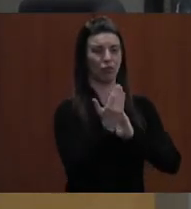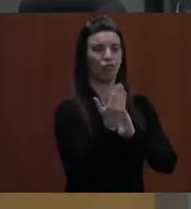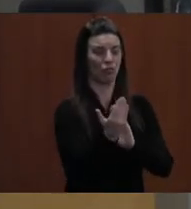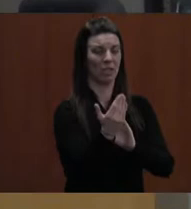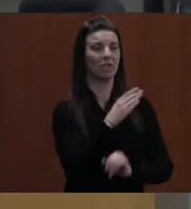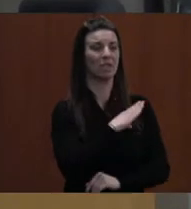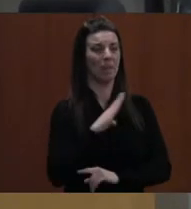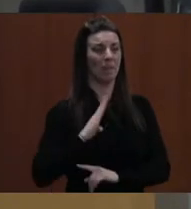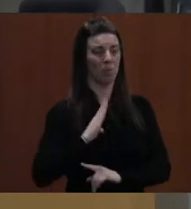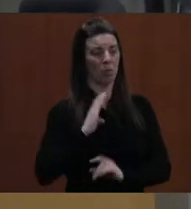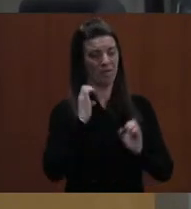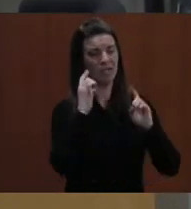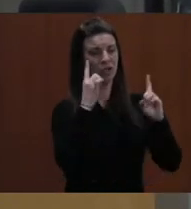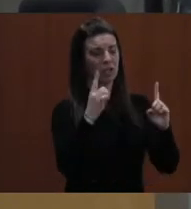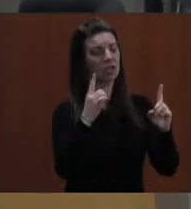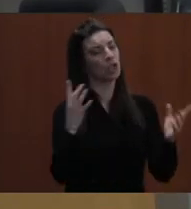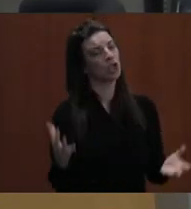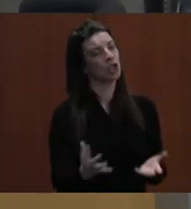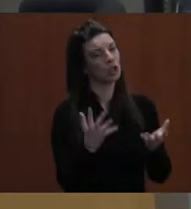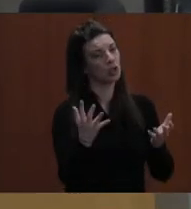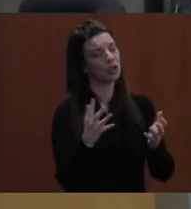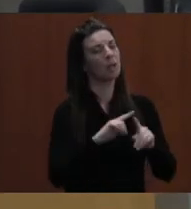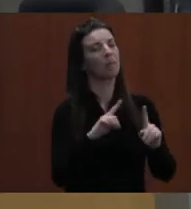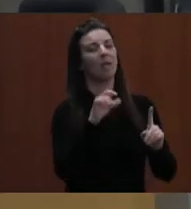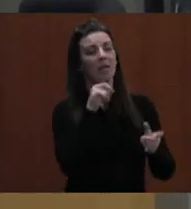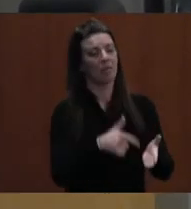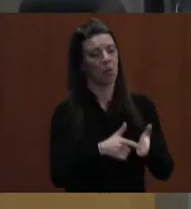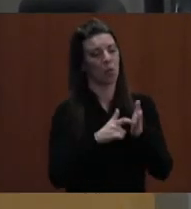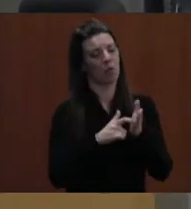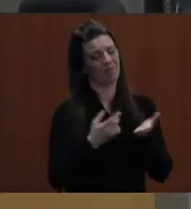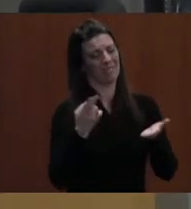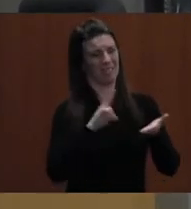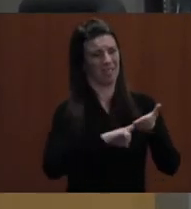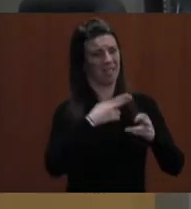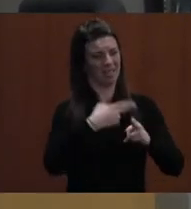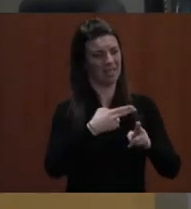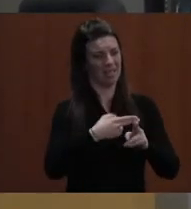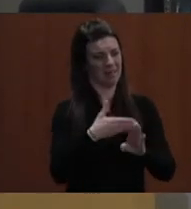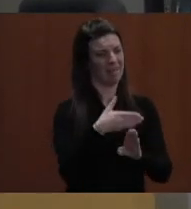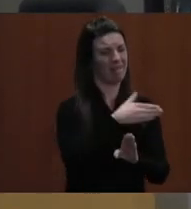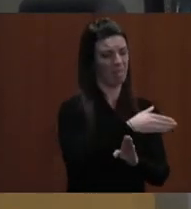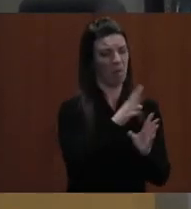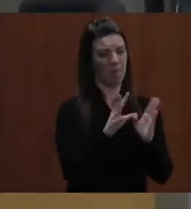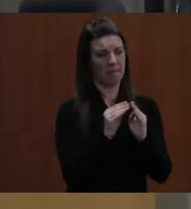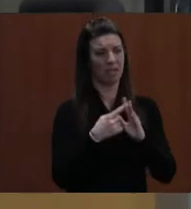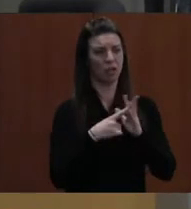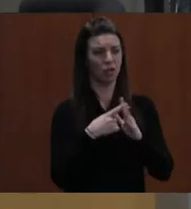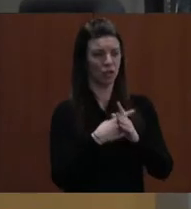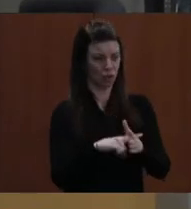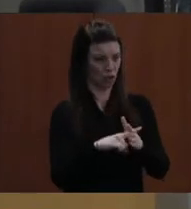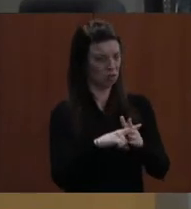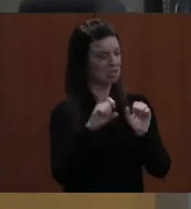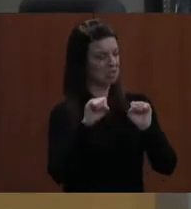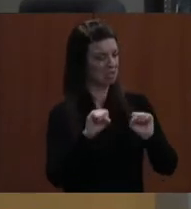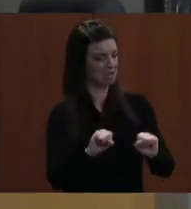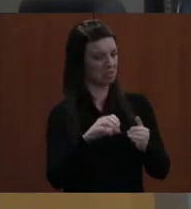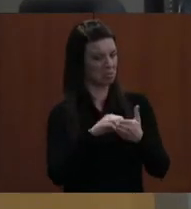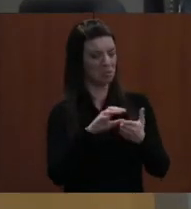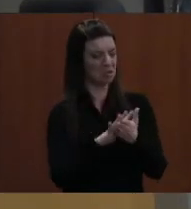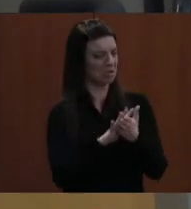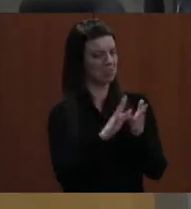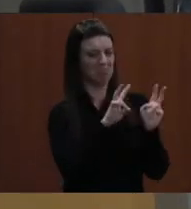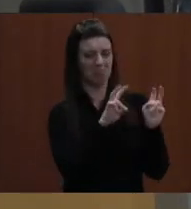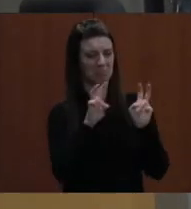encouraged but not required to sign up prior to the meeting and may address any topic concerning Washington